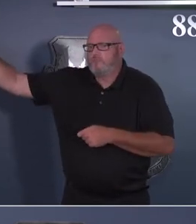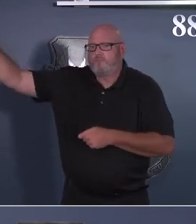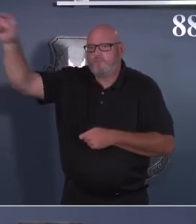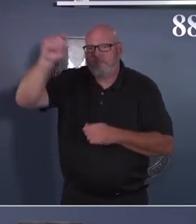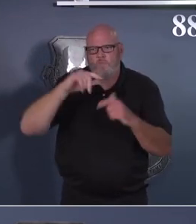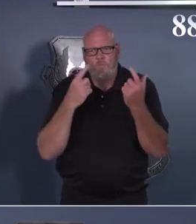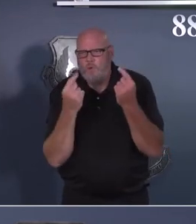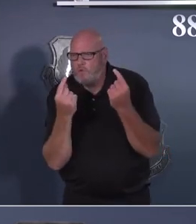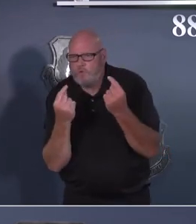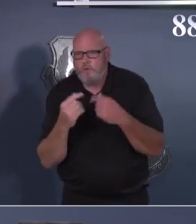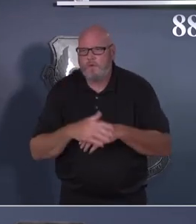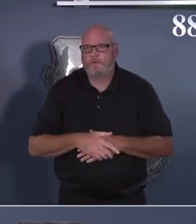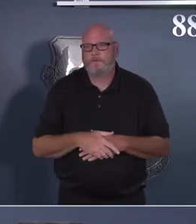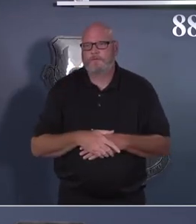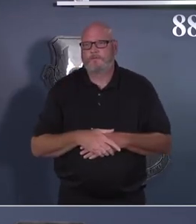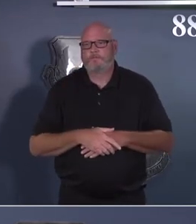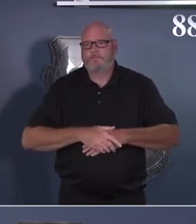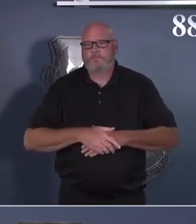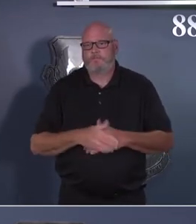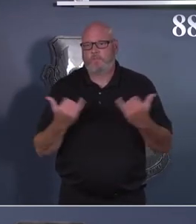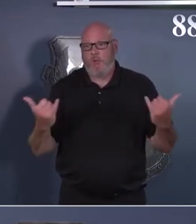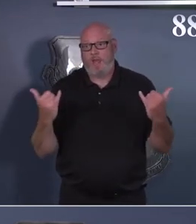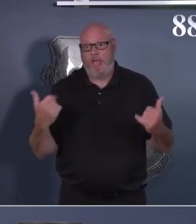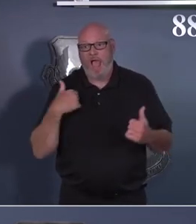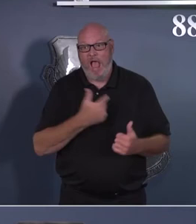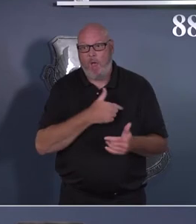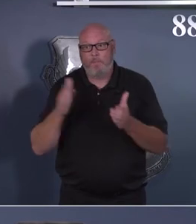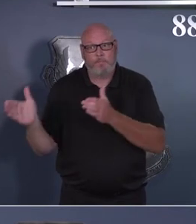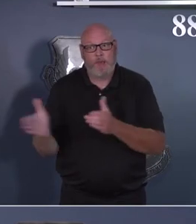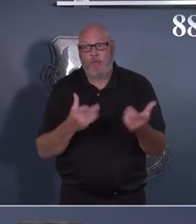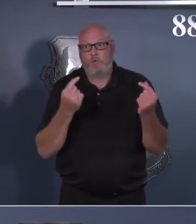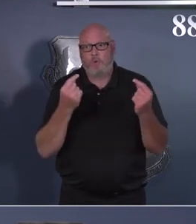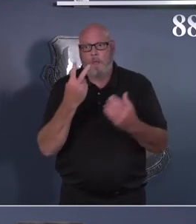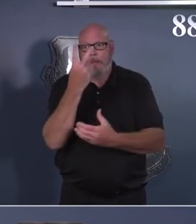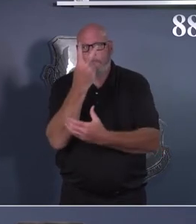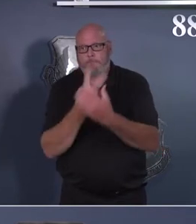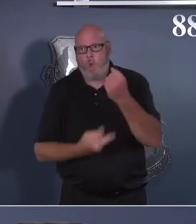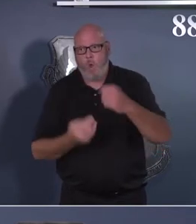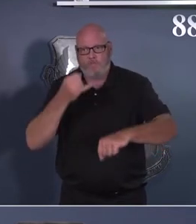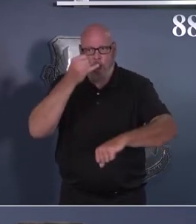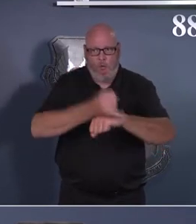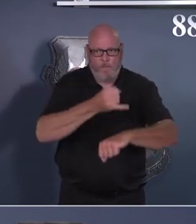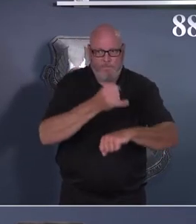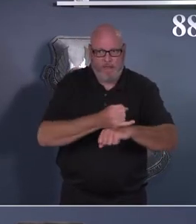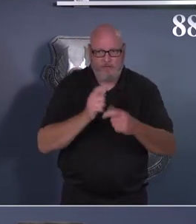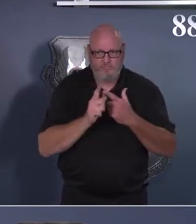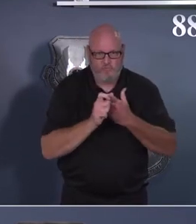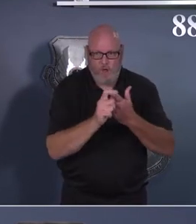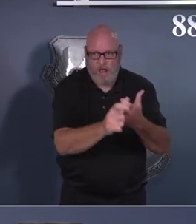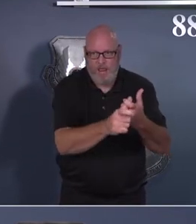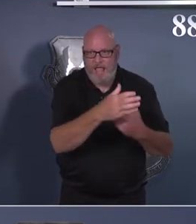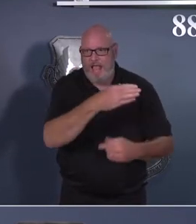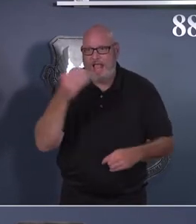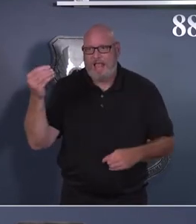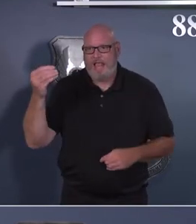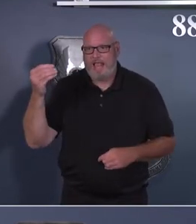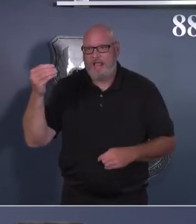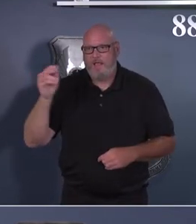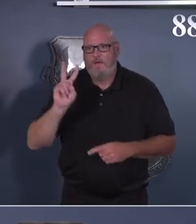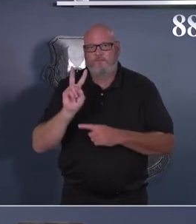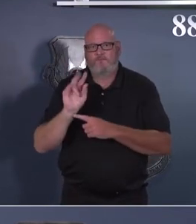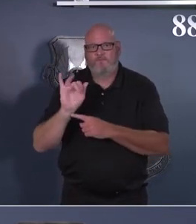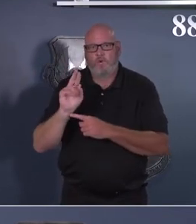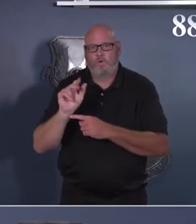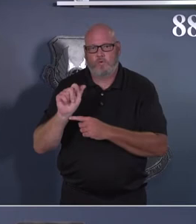person and virtually. However, please continue to monitor the Air Force Marathon webpage and Facebook